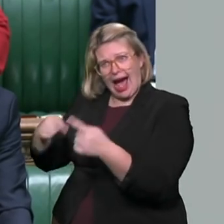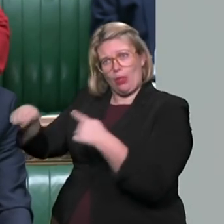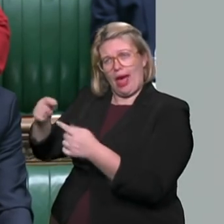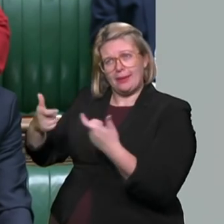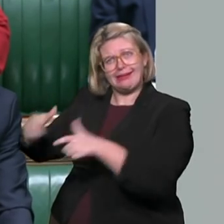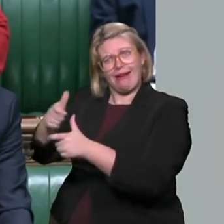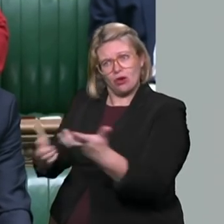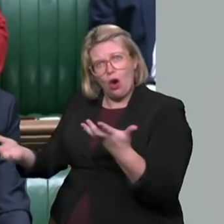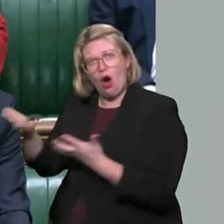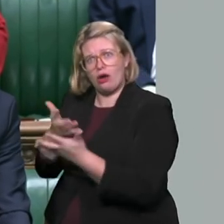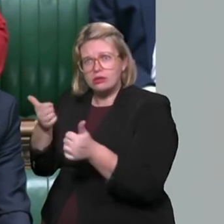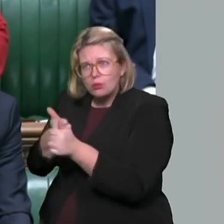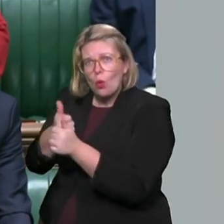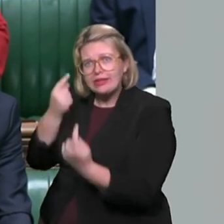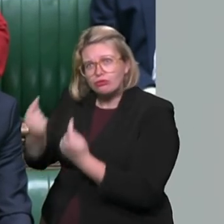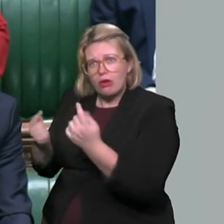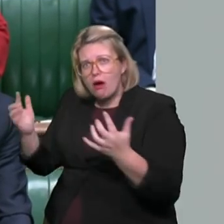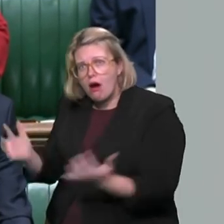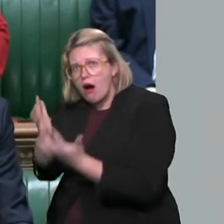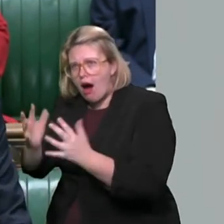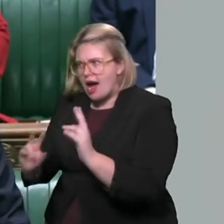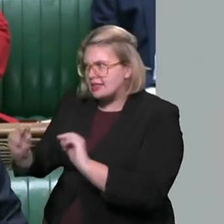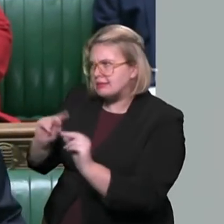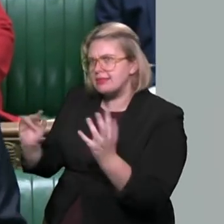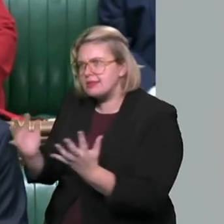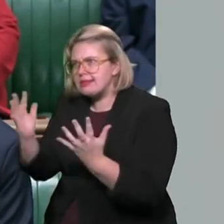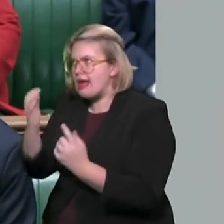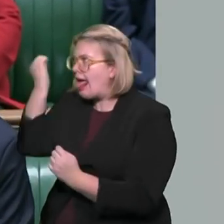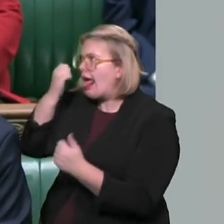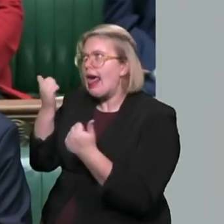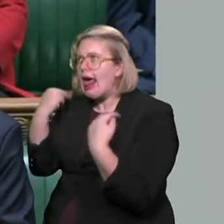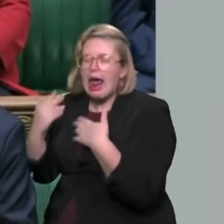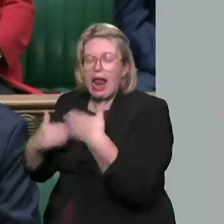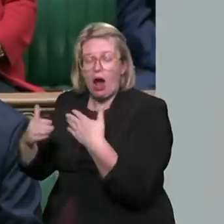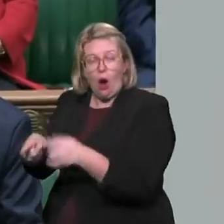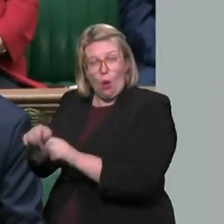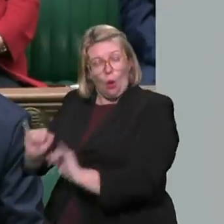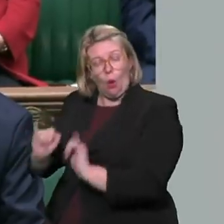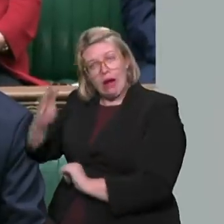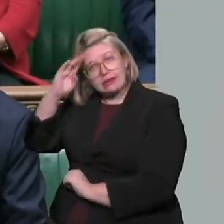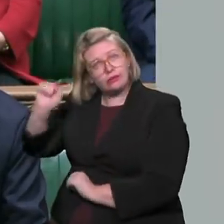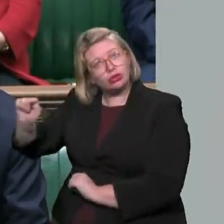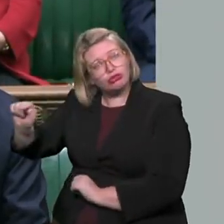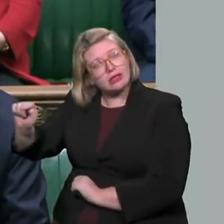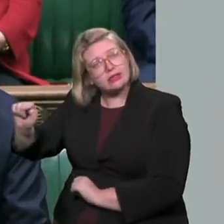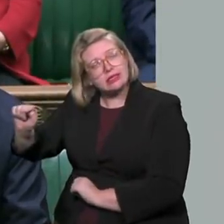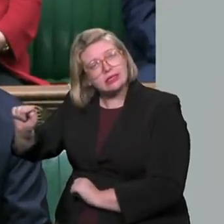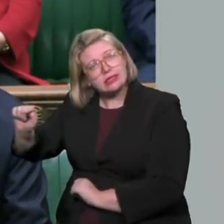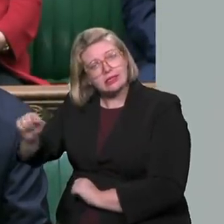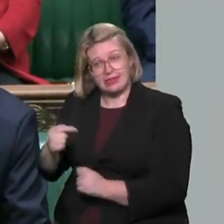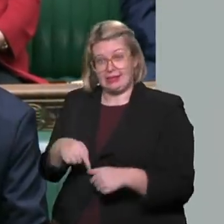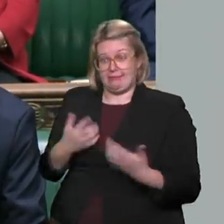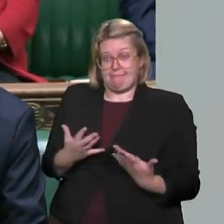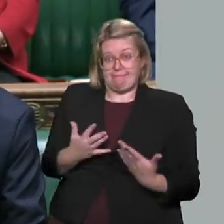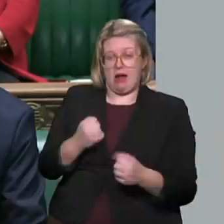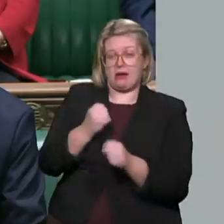Tough sanctions are clearly needed. Yet, under the Government's current proposals, directors of platforms failing to